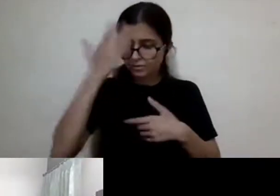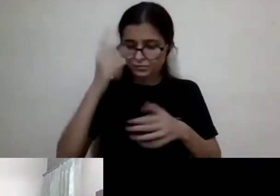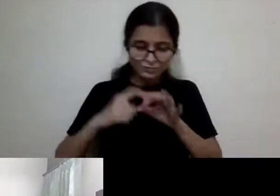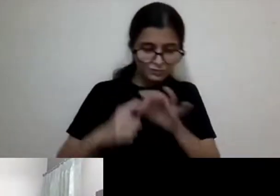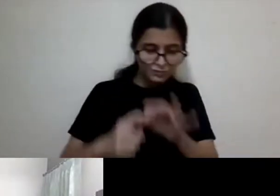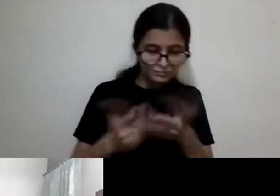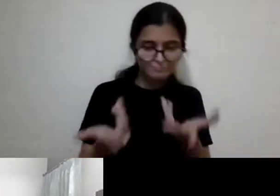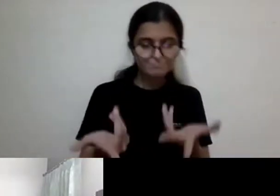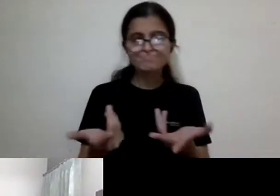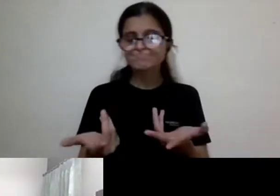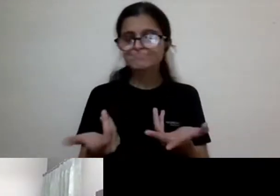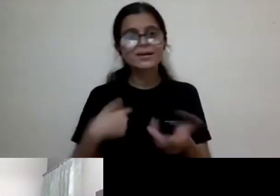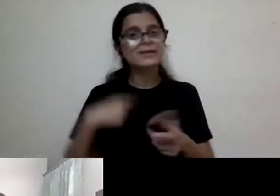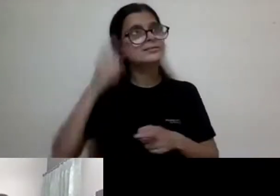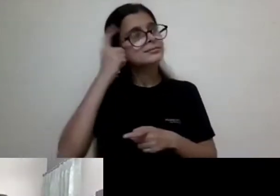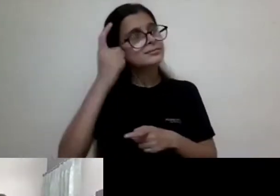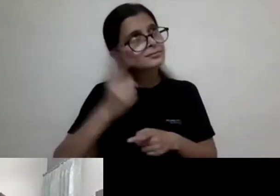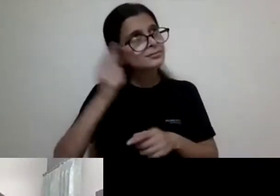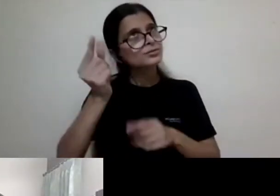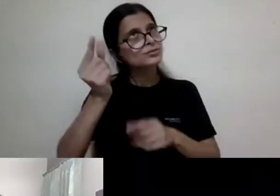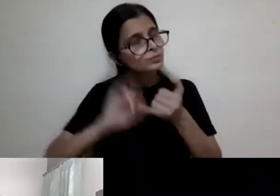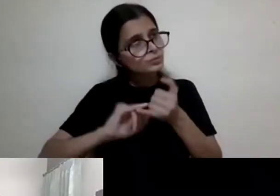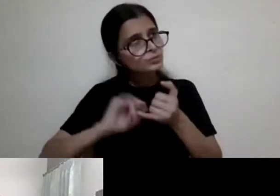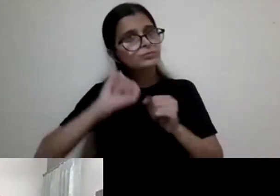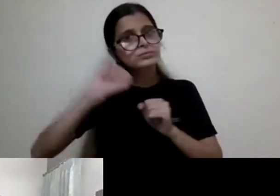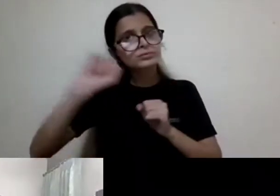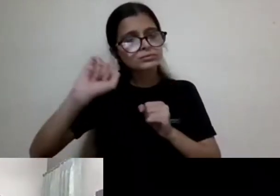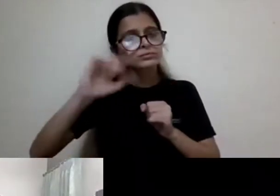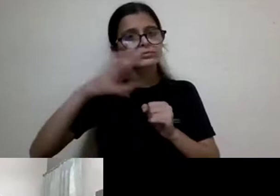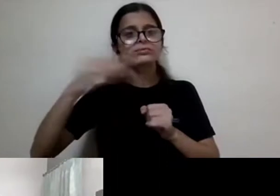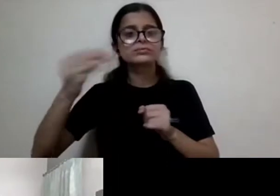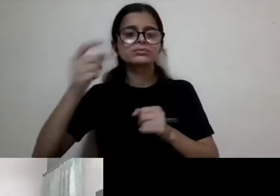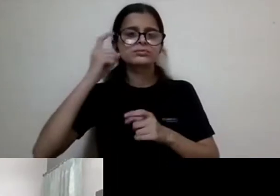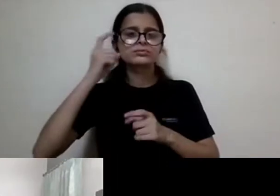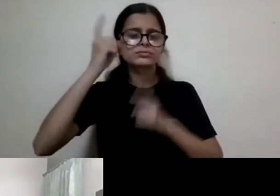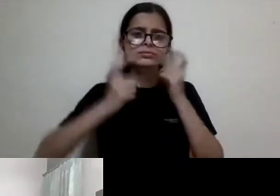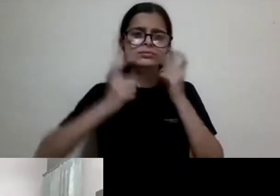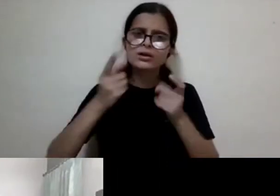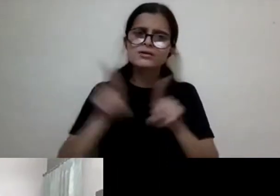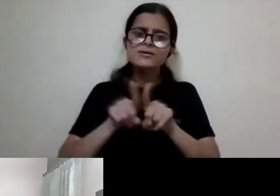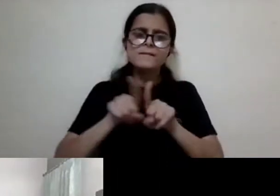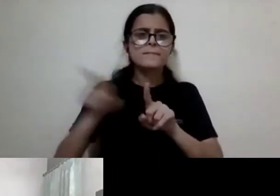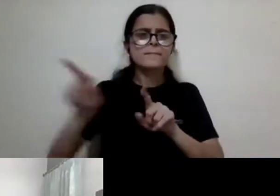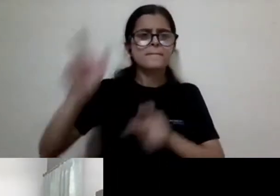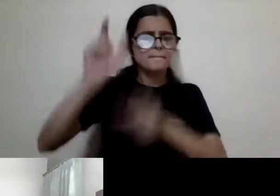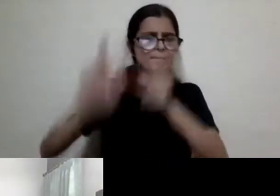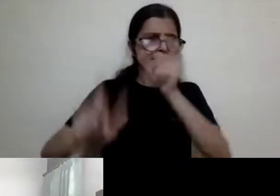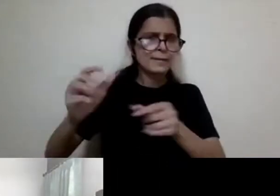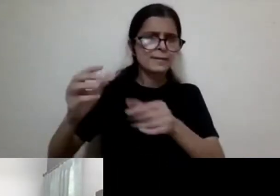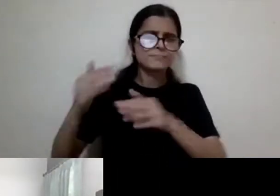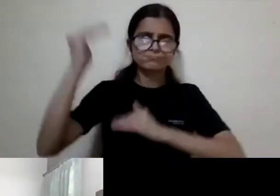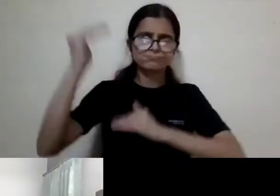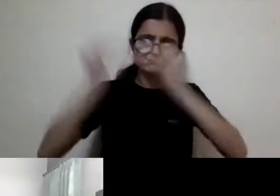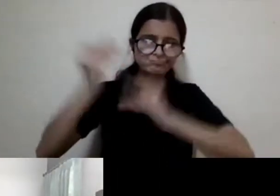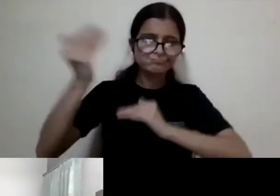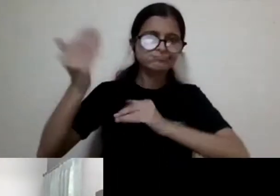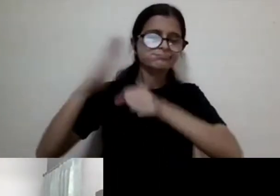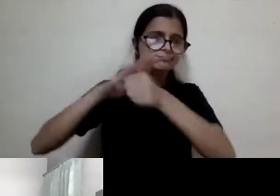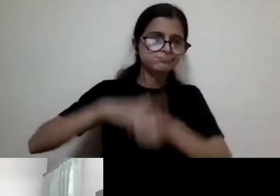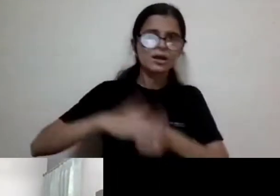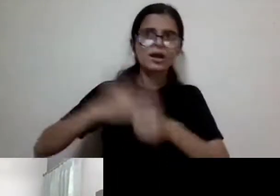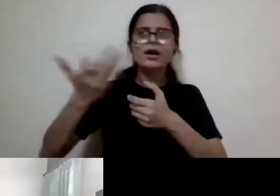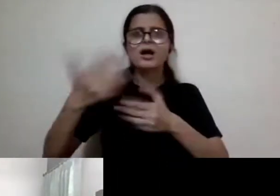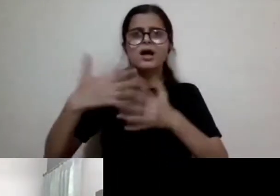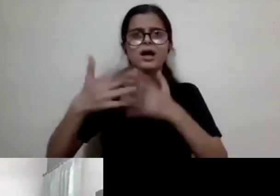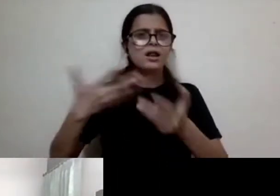I mean, I think that in the U S the way to get that people get around that is to say, like, we don't want people to discriminate against disability in any format,